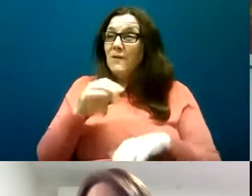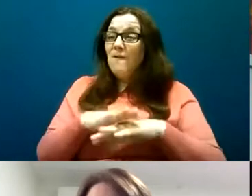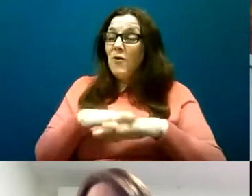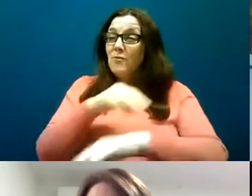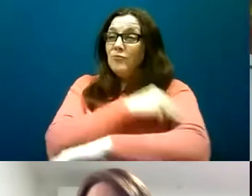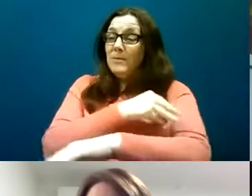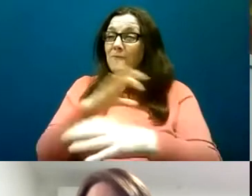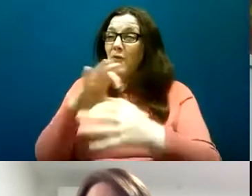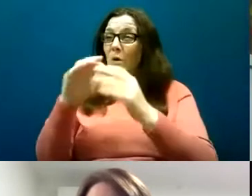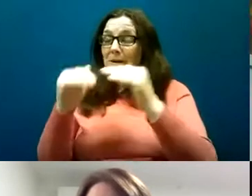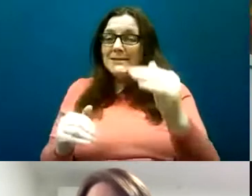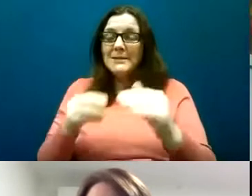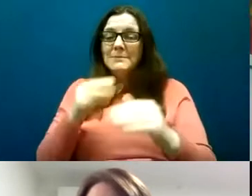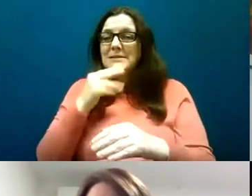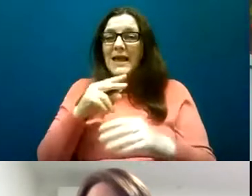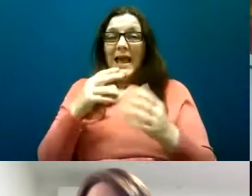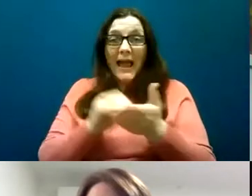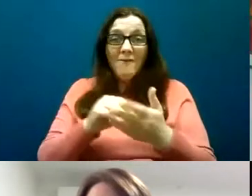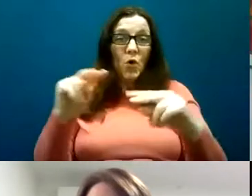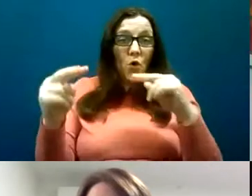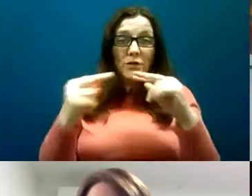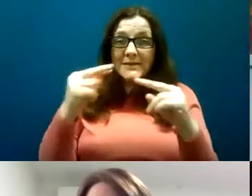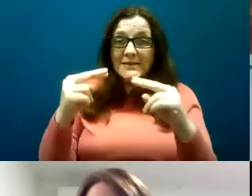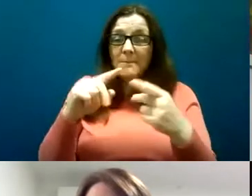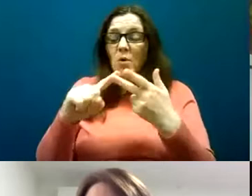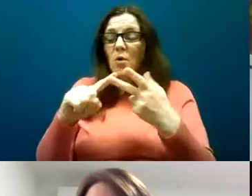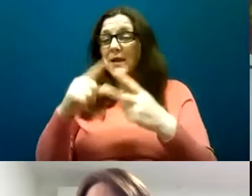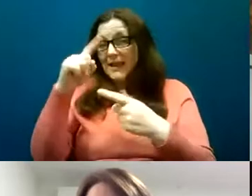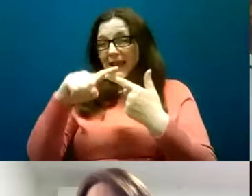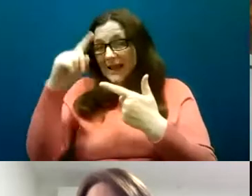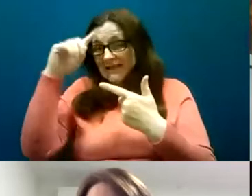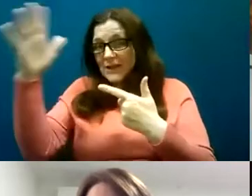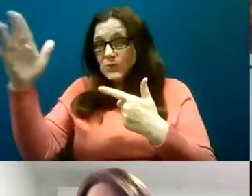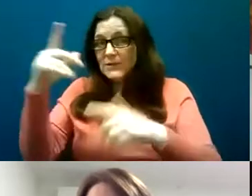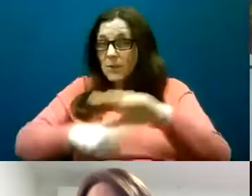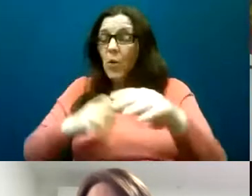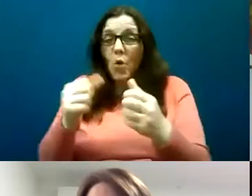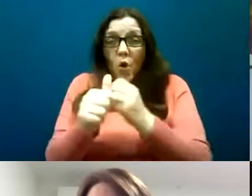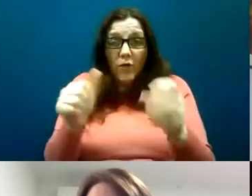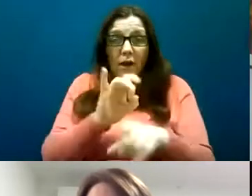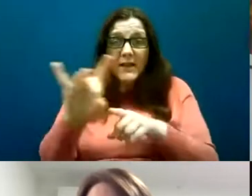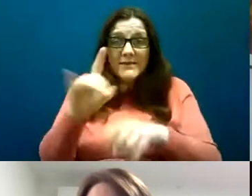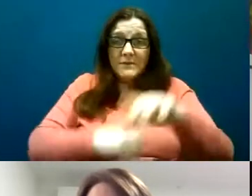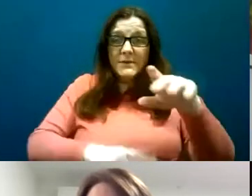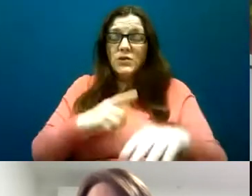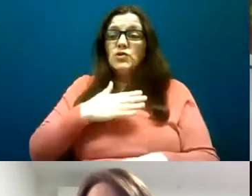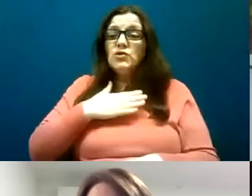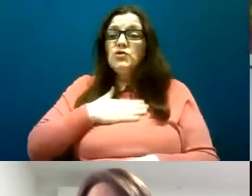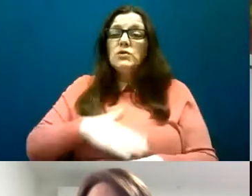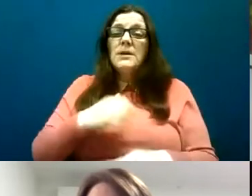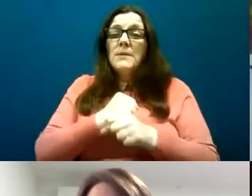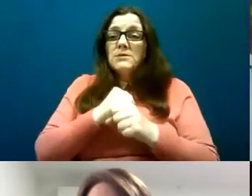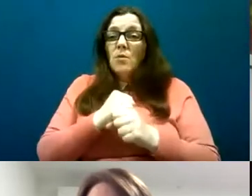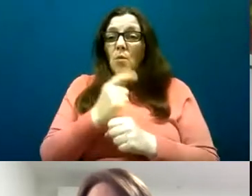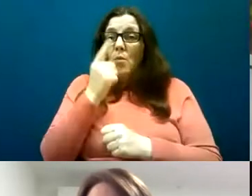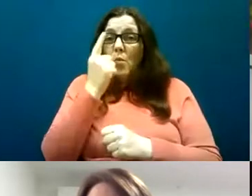autism or people with intellectual disabilities or other types of disability that people may have isn't just down to one